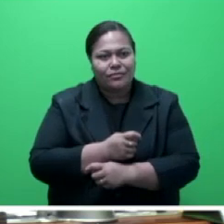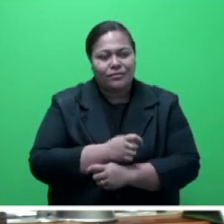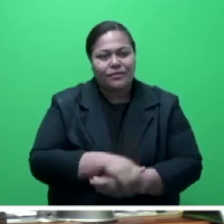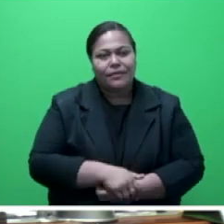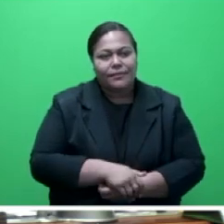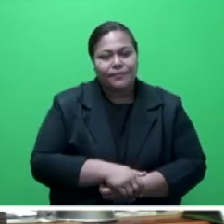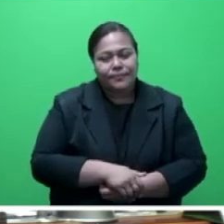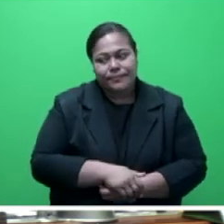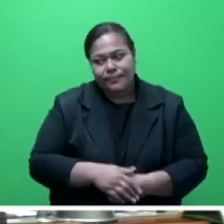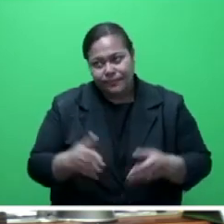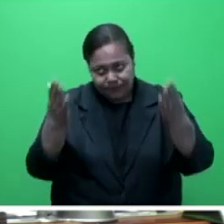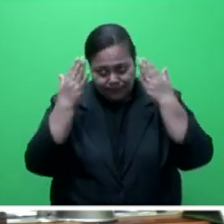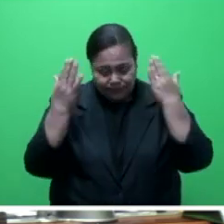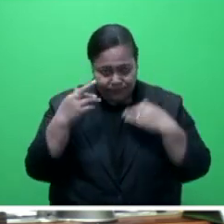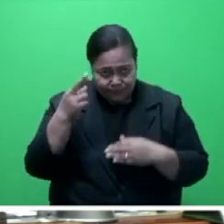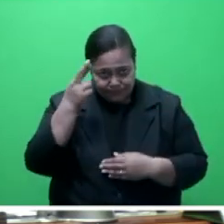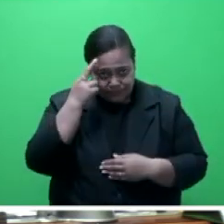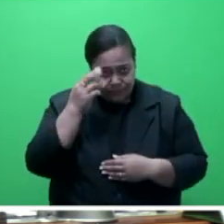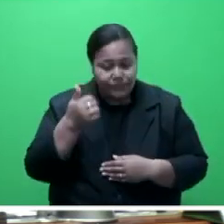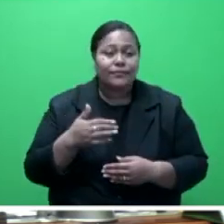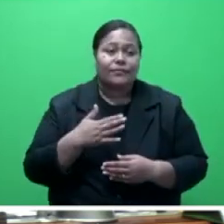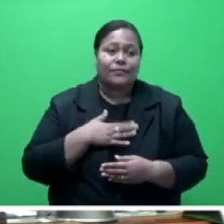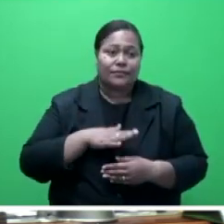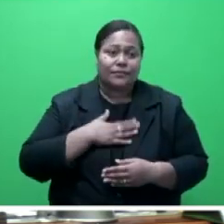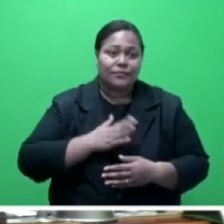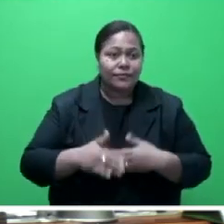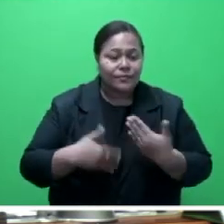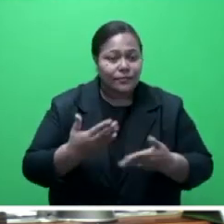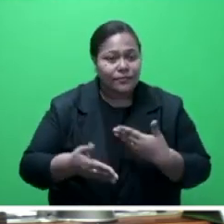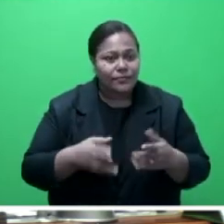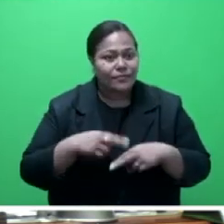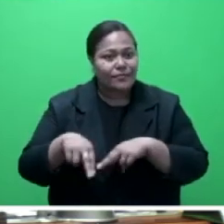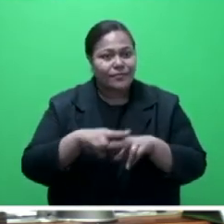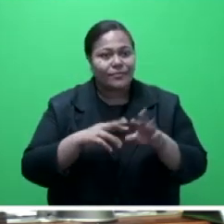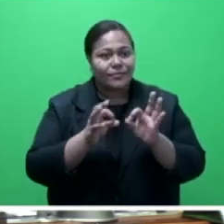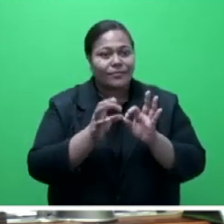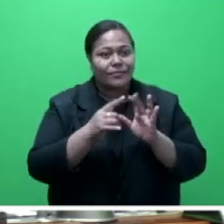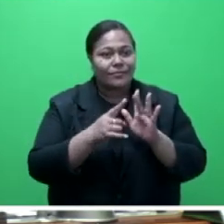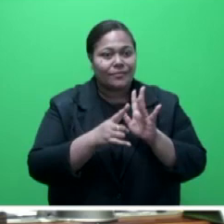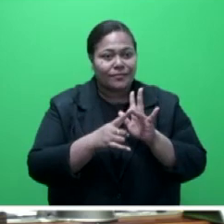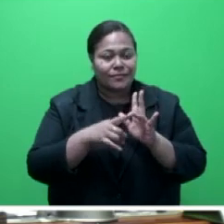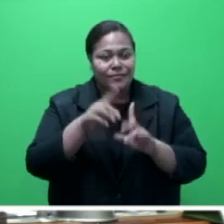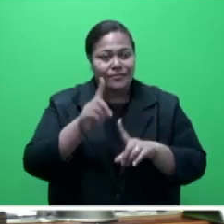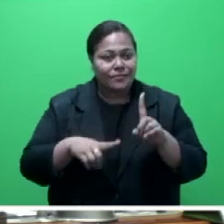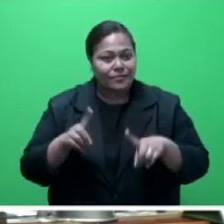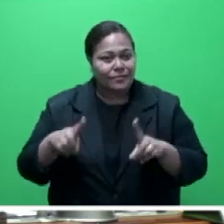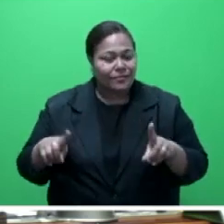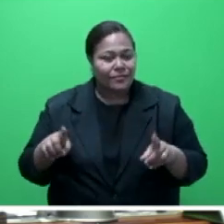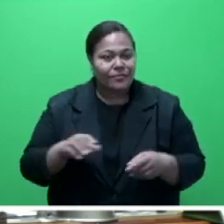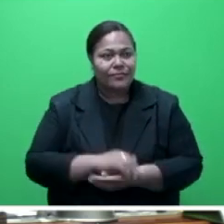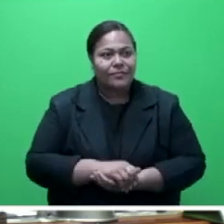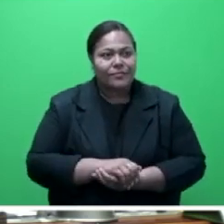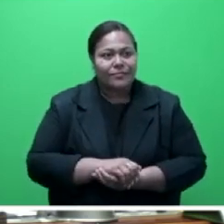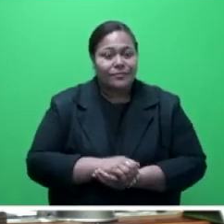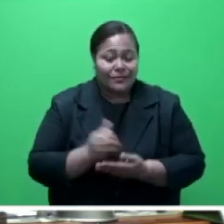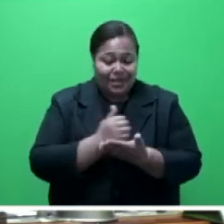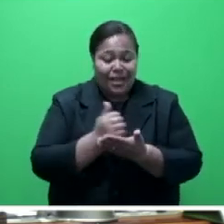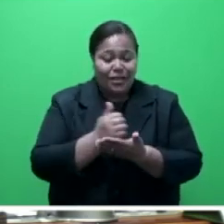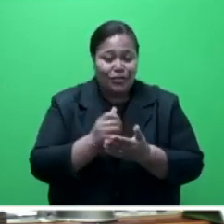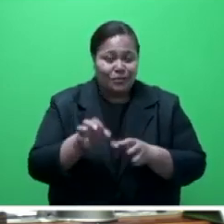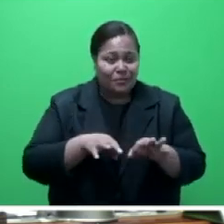said, please allow me to share insight into Fiji's biodiversity. According to the National Biodiversity Strategy and Action Plan 2020